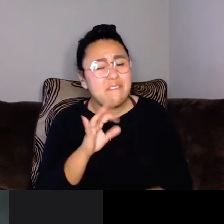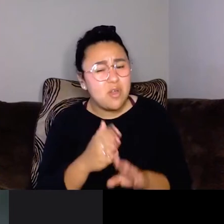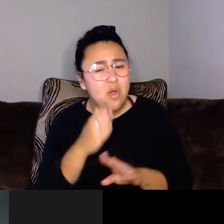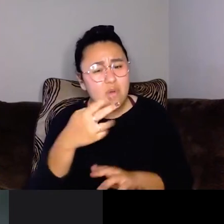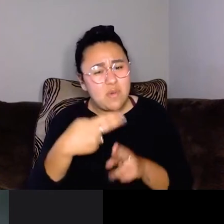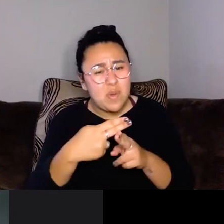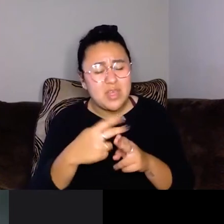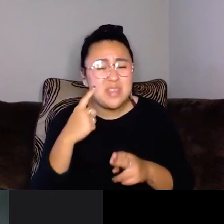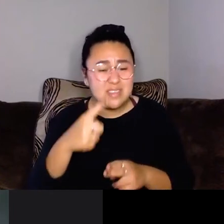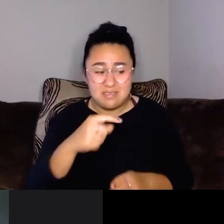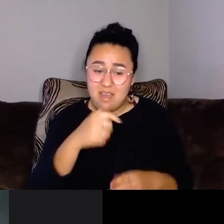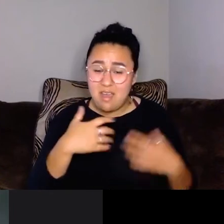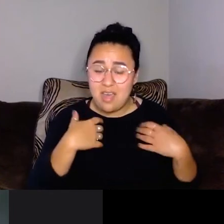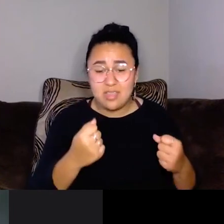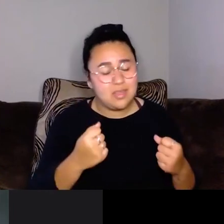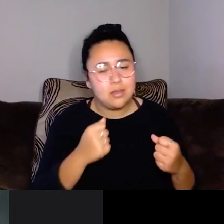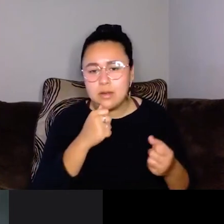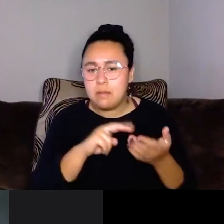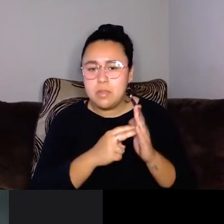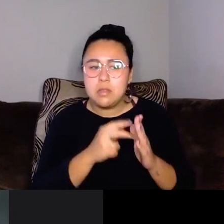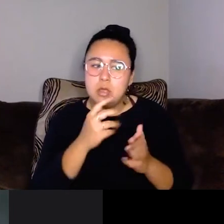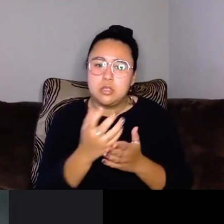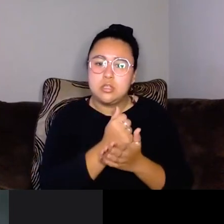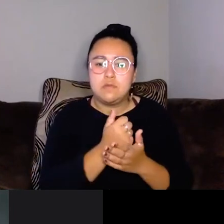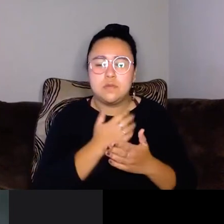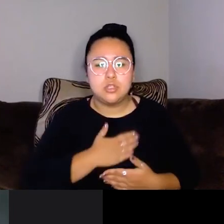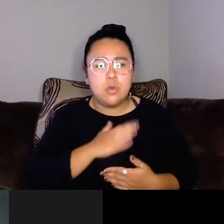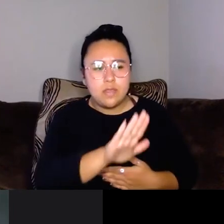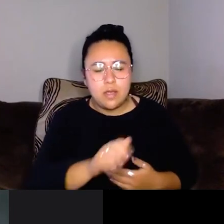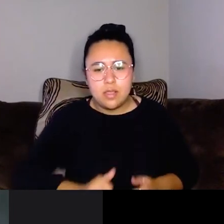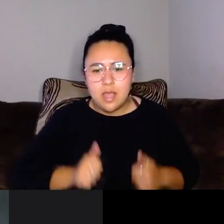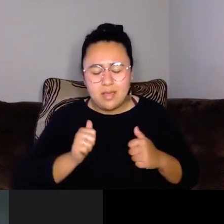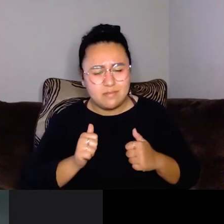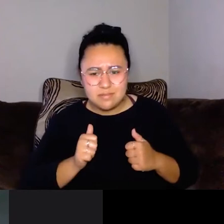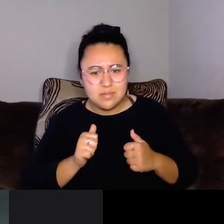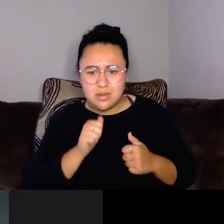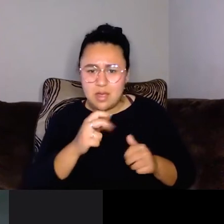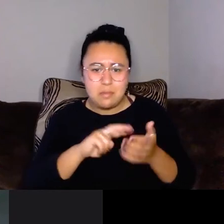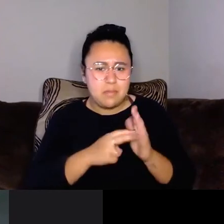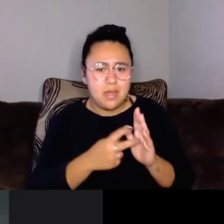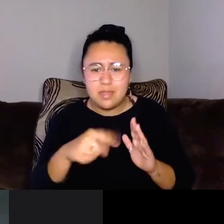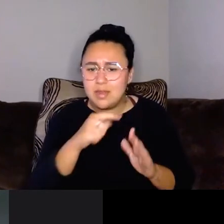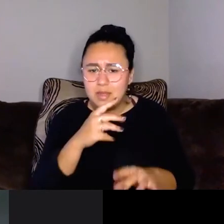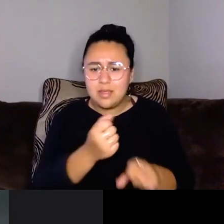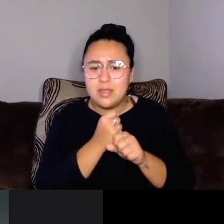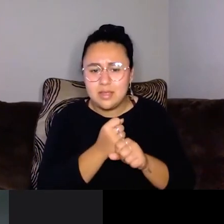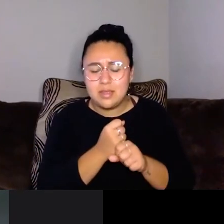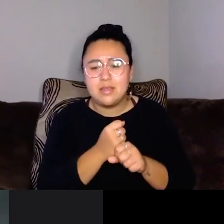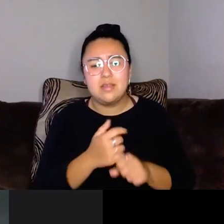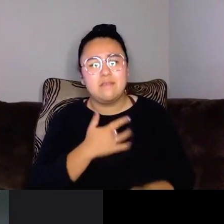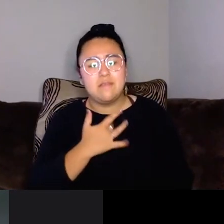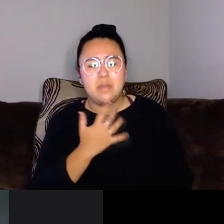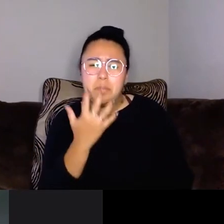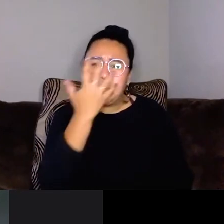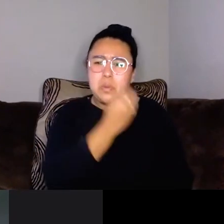you think that they're unhealthy, doesn't mean that they don't deserve to enjoy their life. It doesn't mean that they don't get to feel beautiful